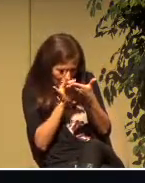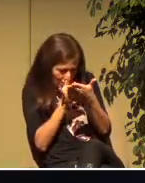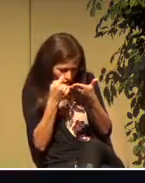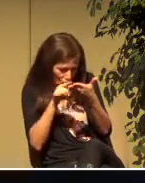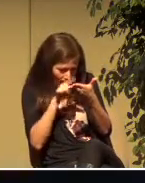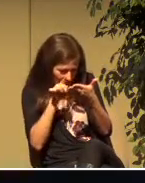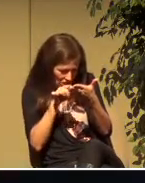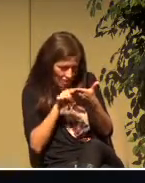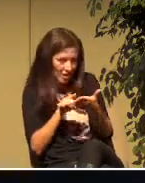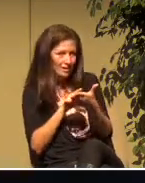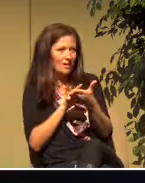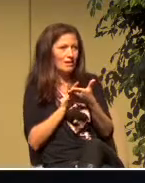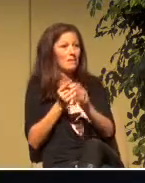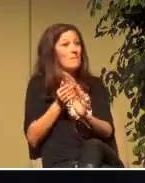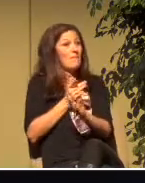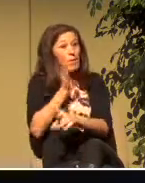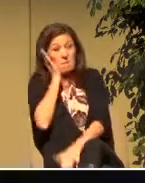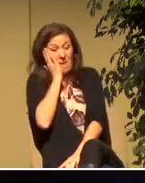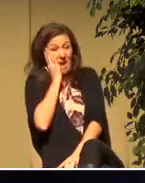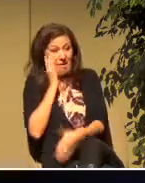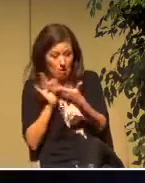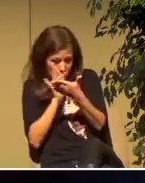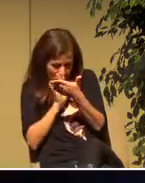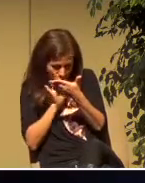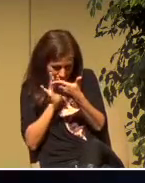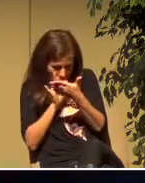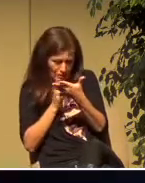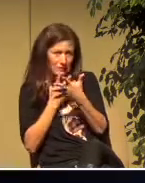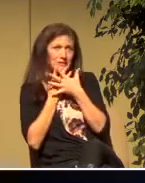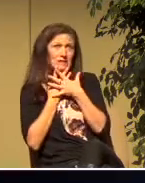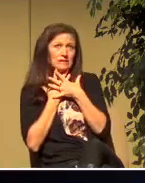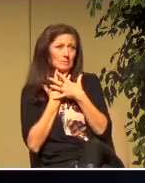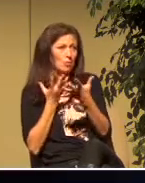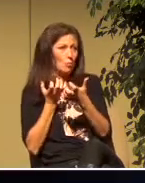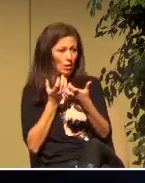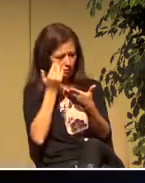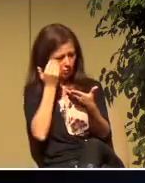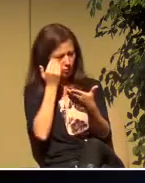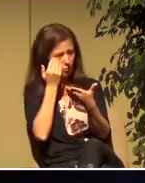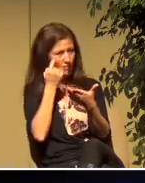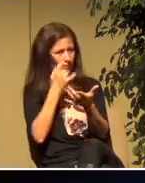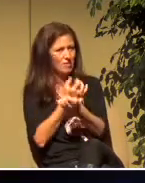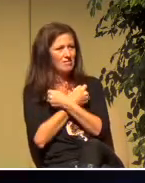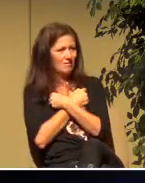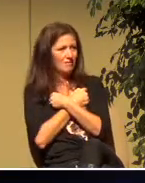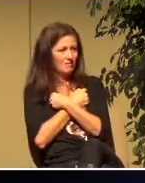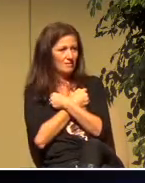they are searching they are desperate for love